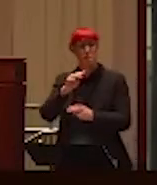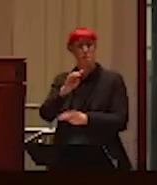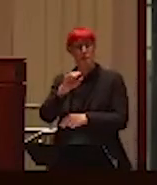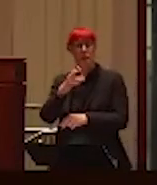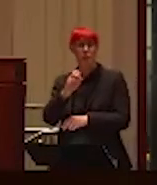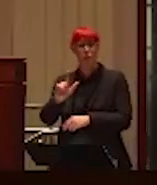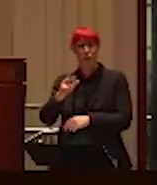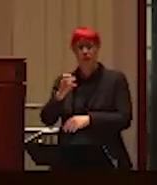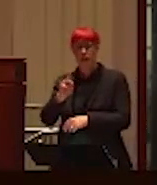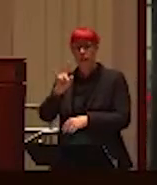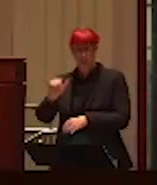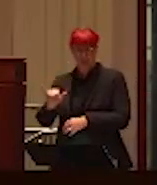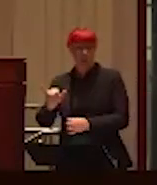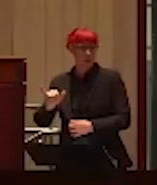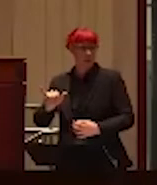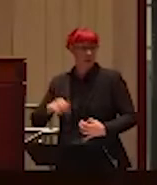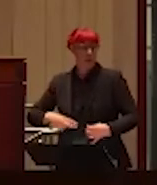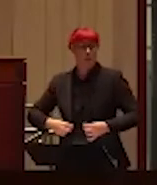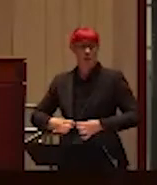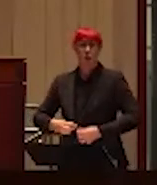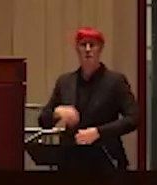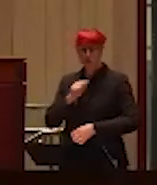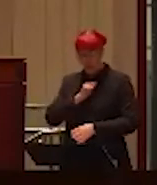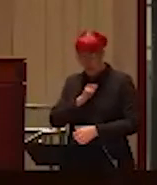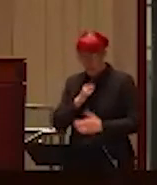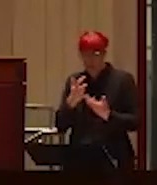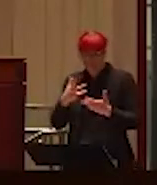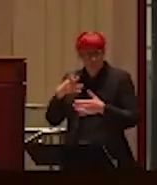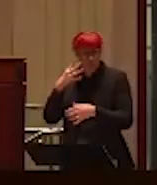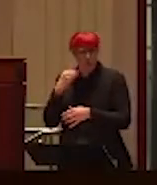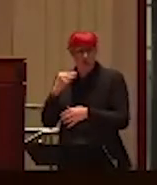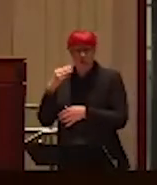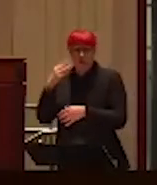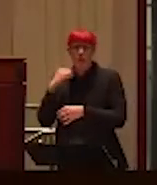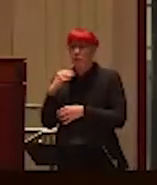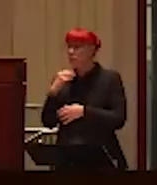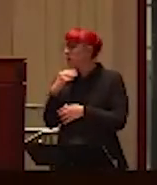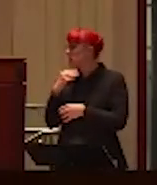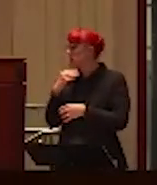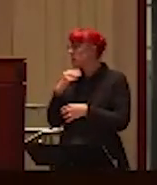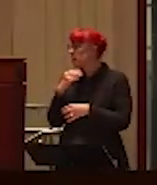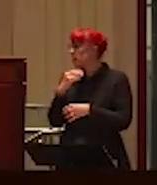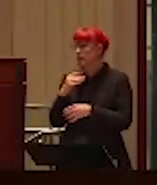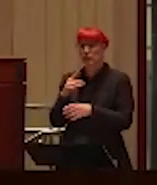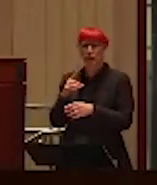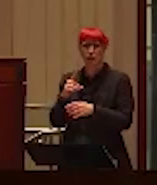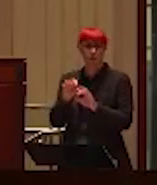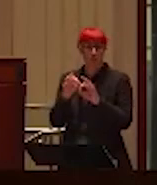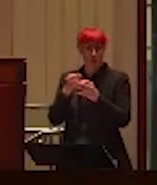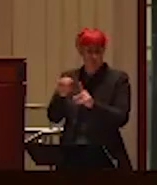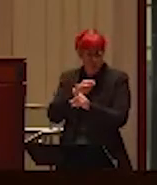And, I am someone who has experienced domestic abuse in intimate